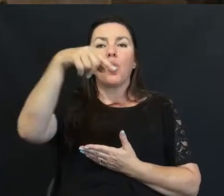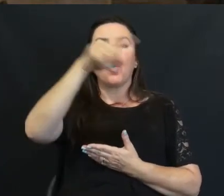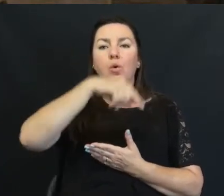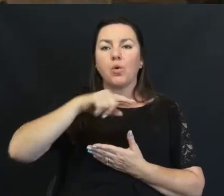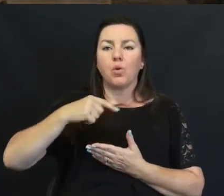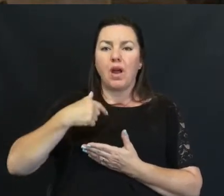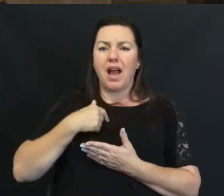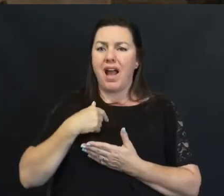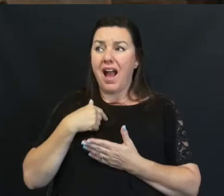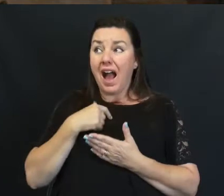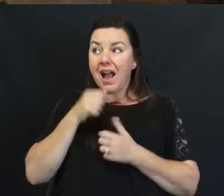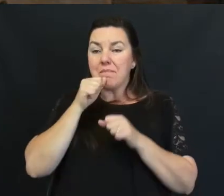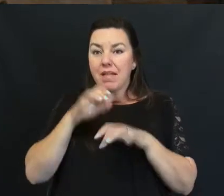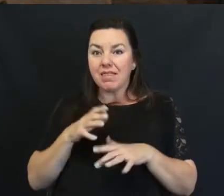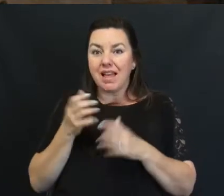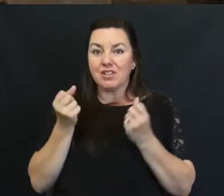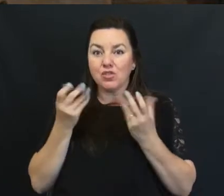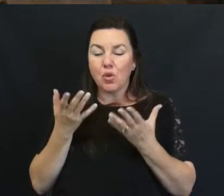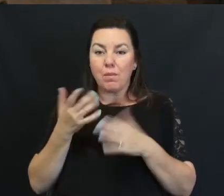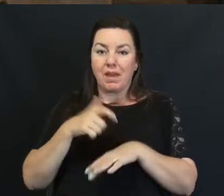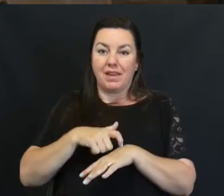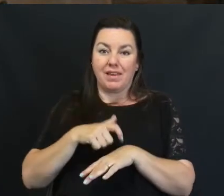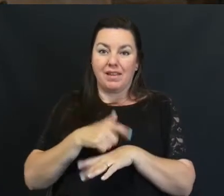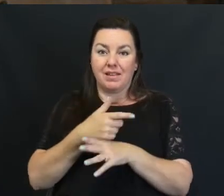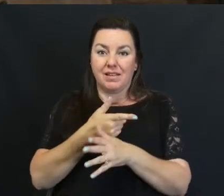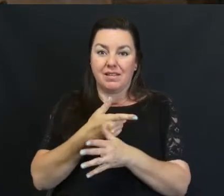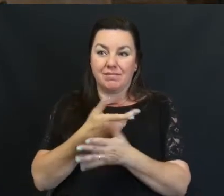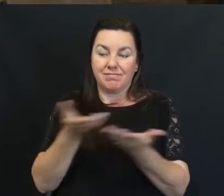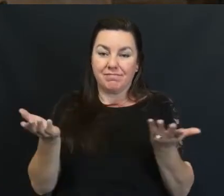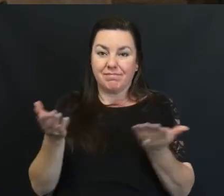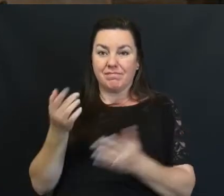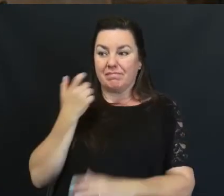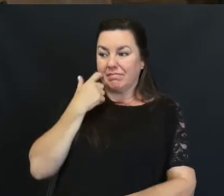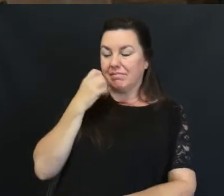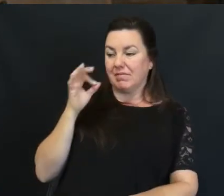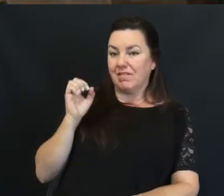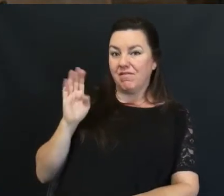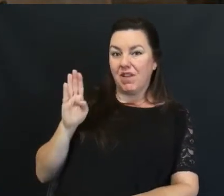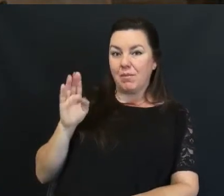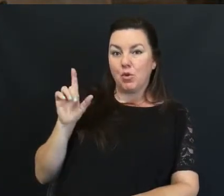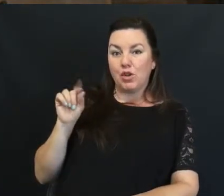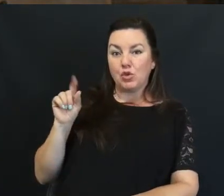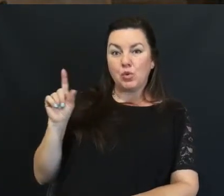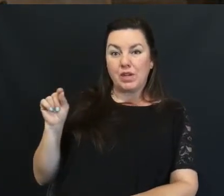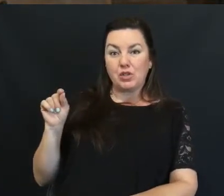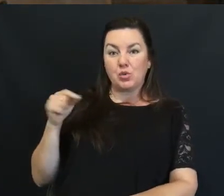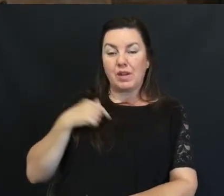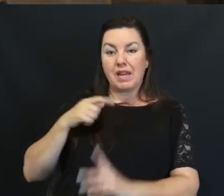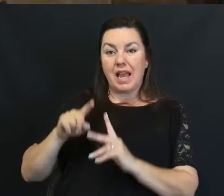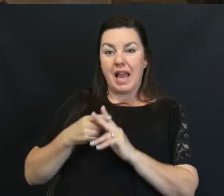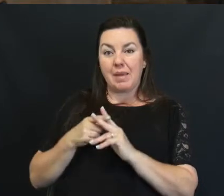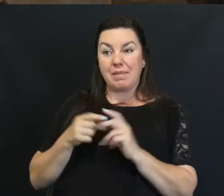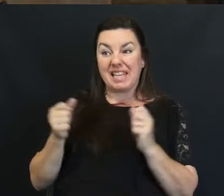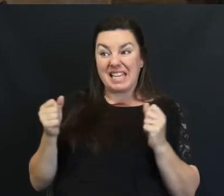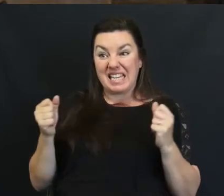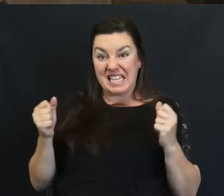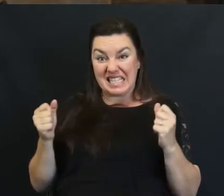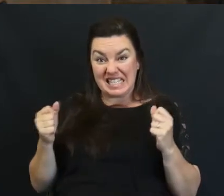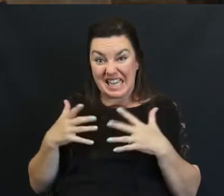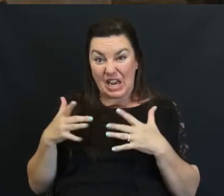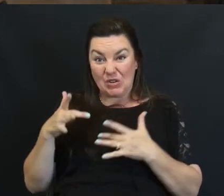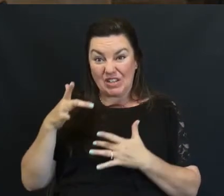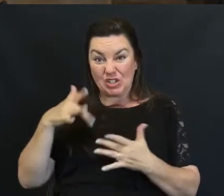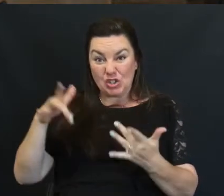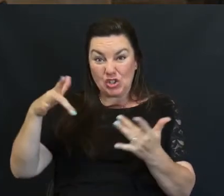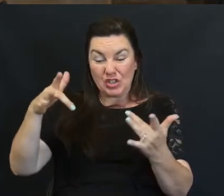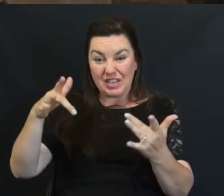get blessed So much With so many of them In February Of 2020 I began one of The scariest journeys Of my life